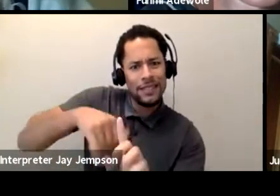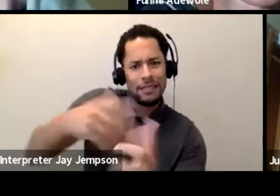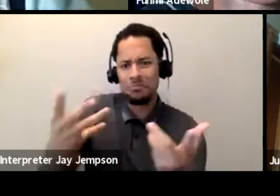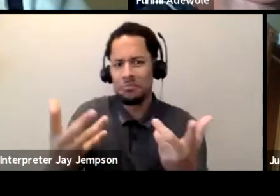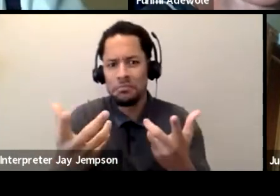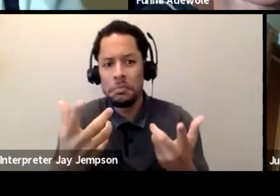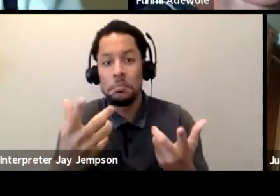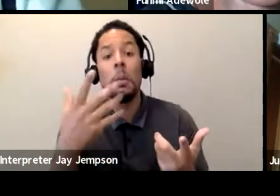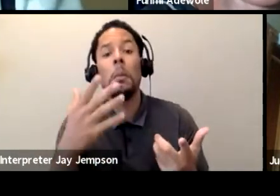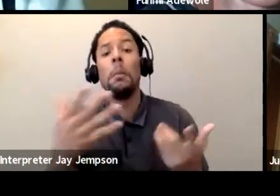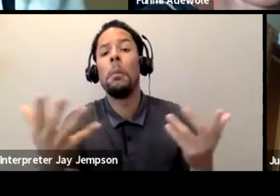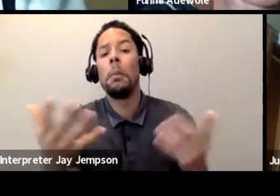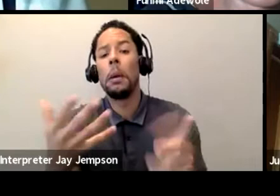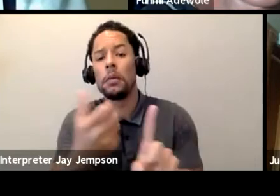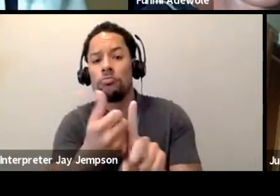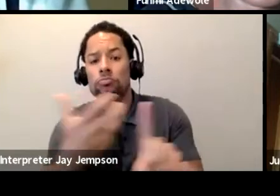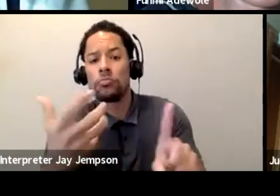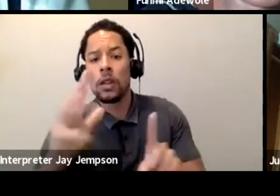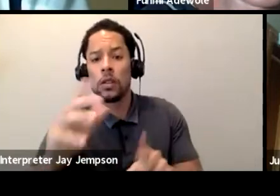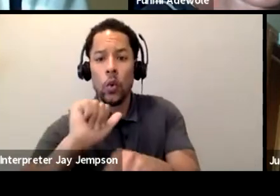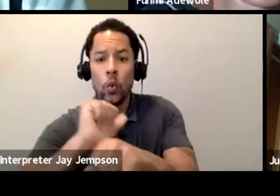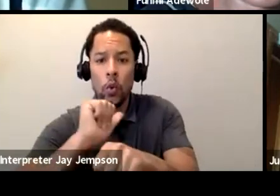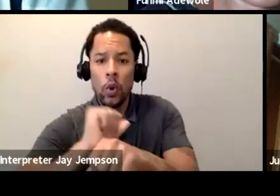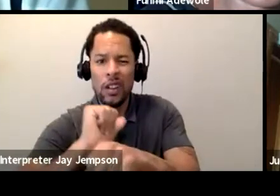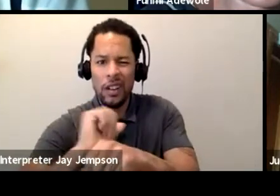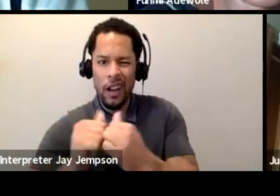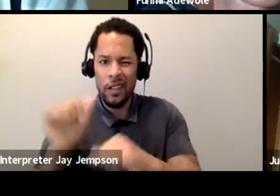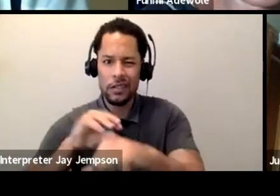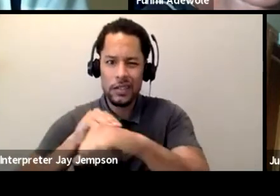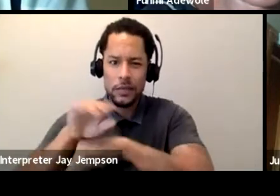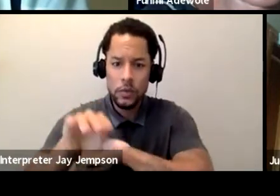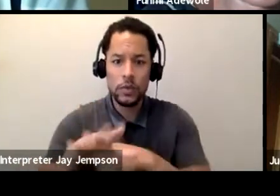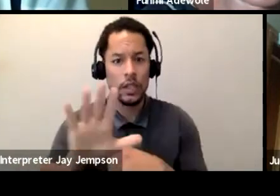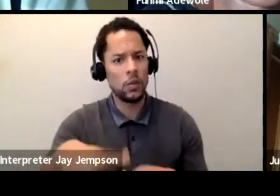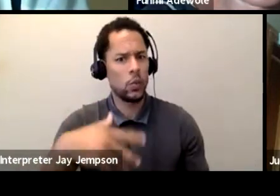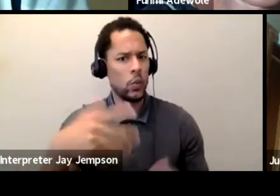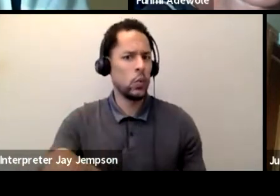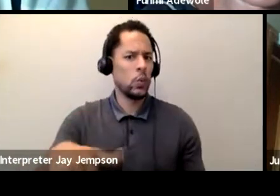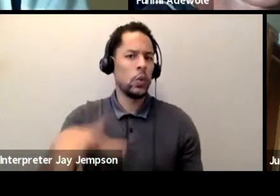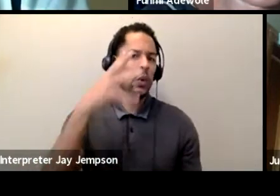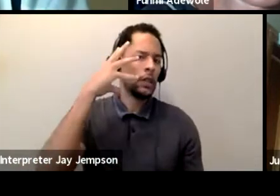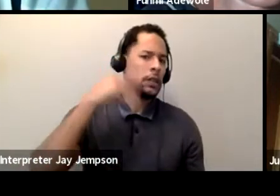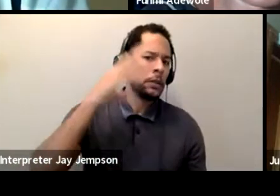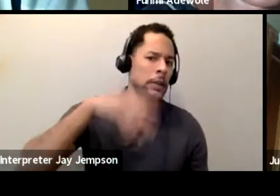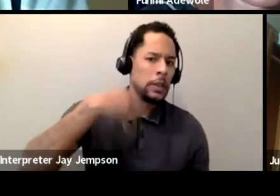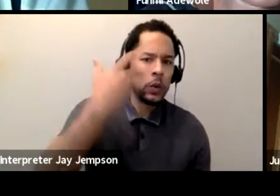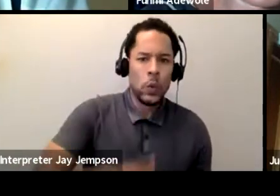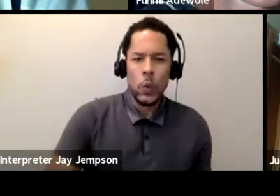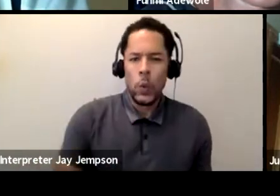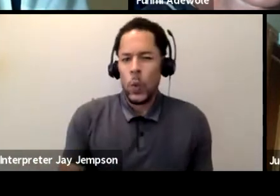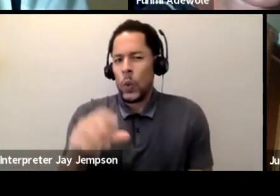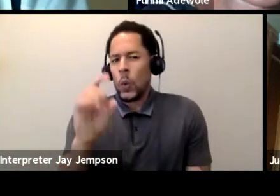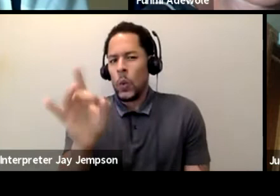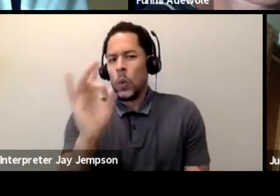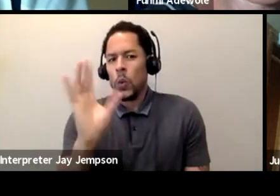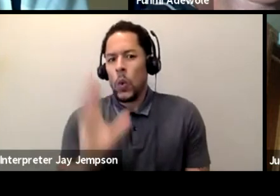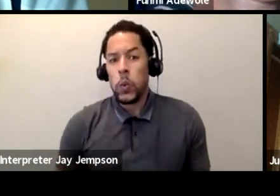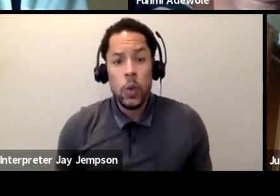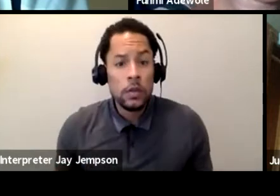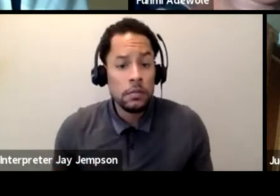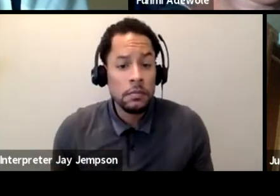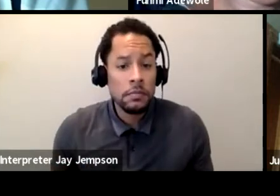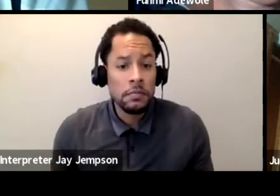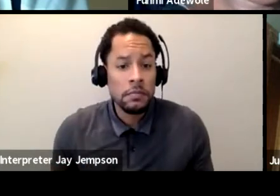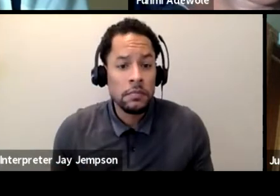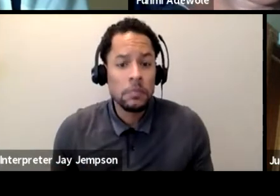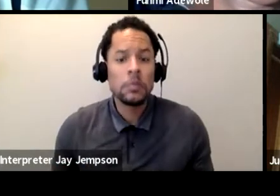work. I know that you all have amazing work out there. And maybe we can start, we can go other way. Maybe Fumi can start and we go to